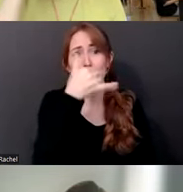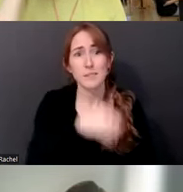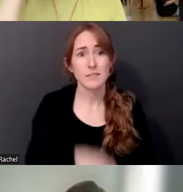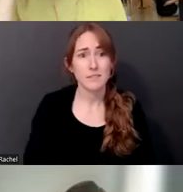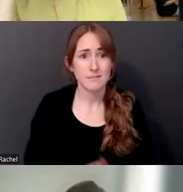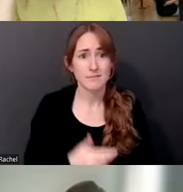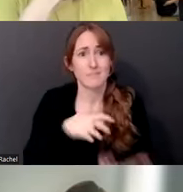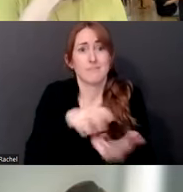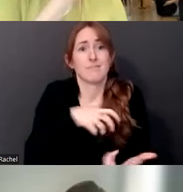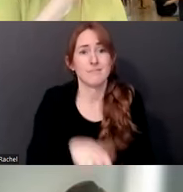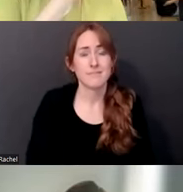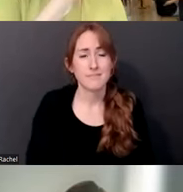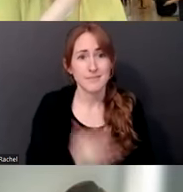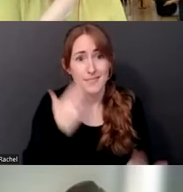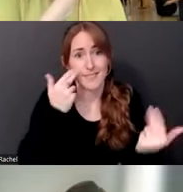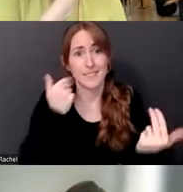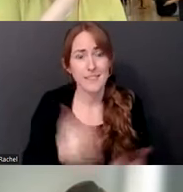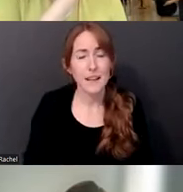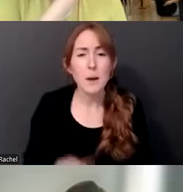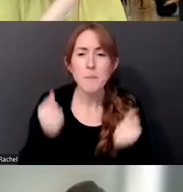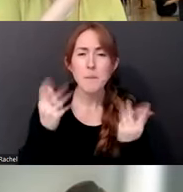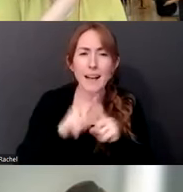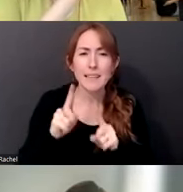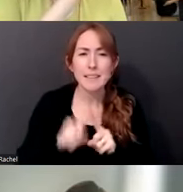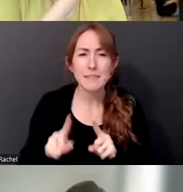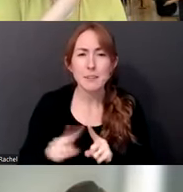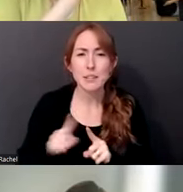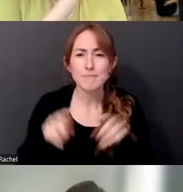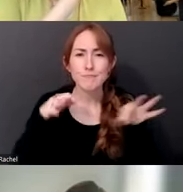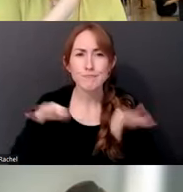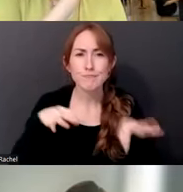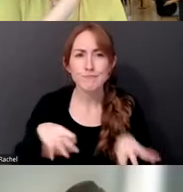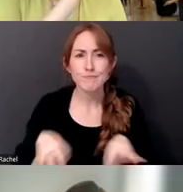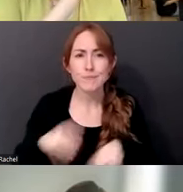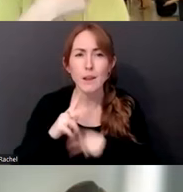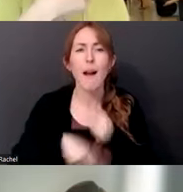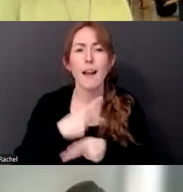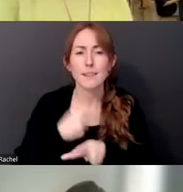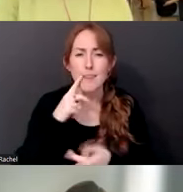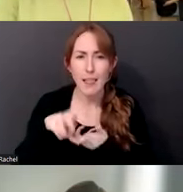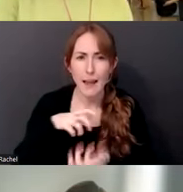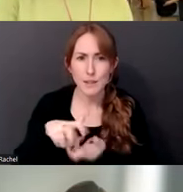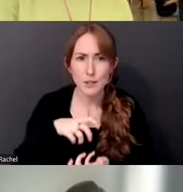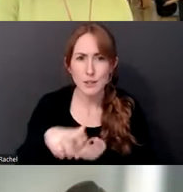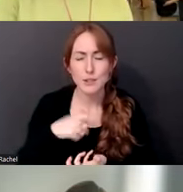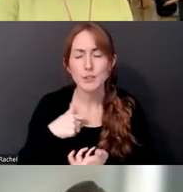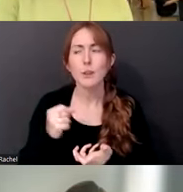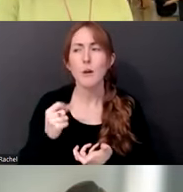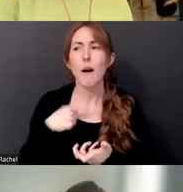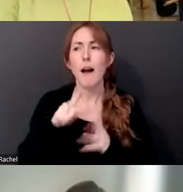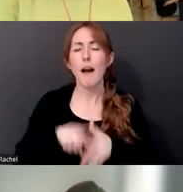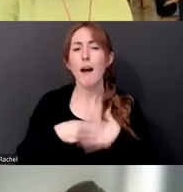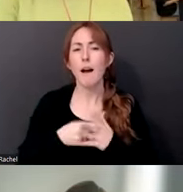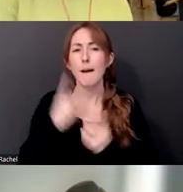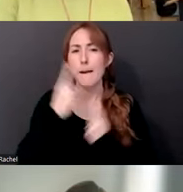ways to describe it. And so that made me start thinking more explicitly about the meaning